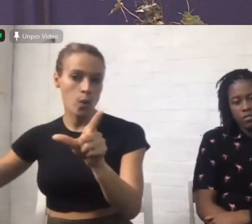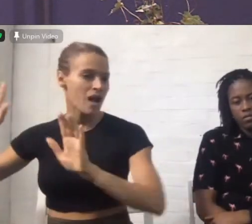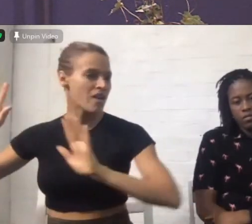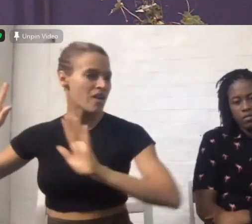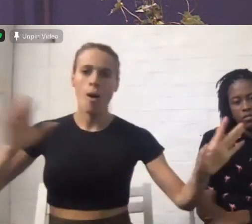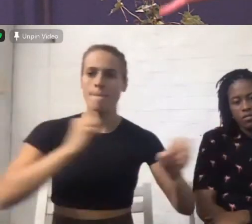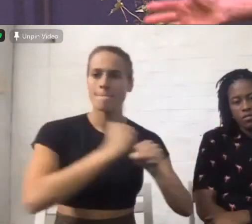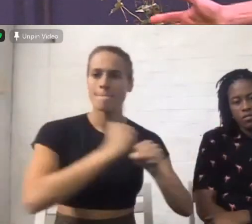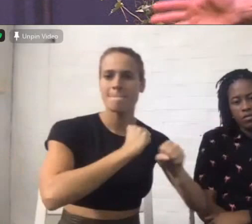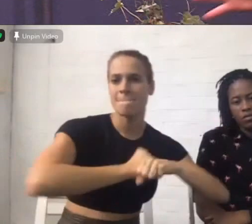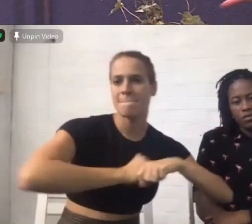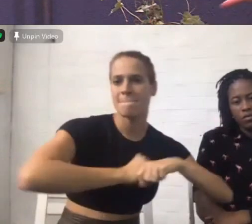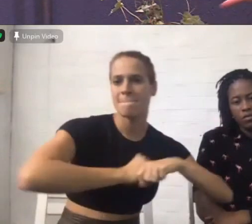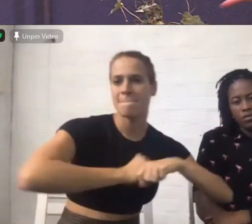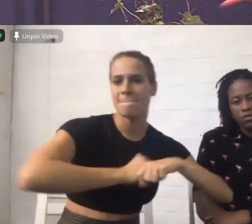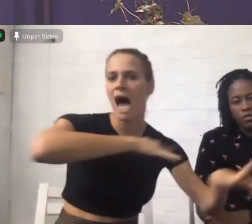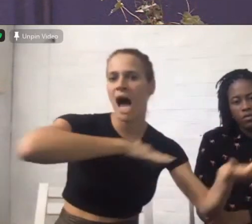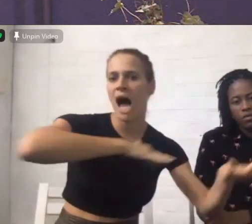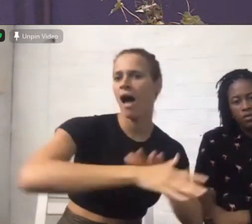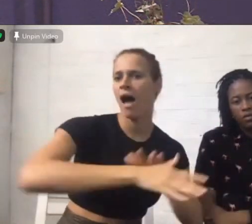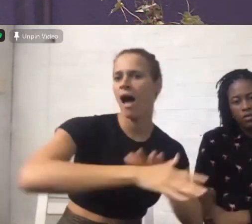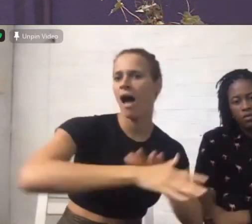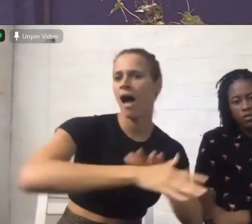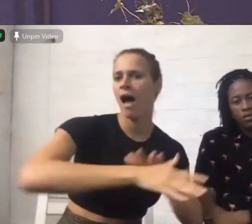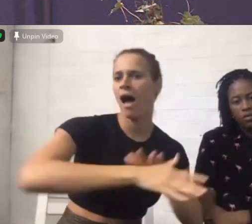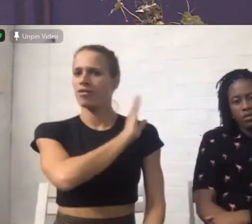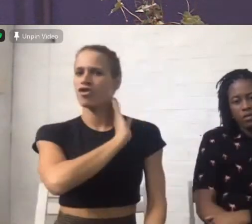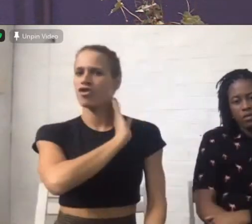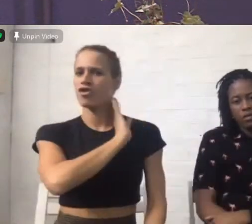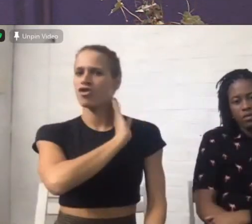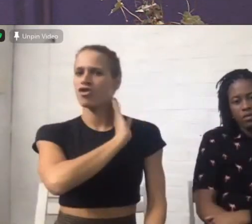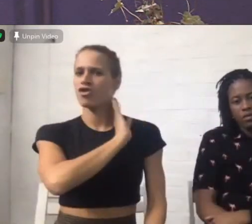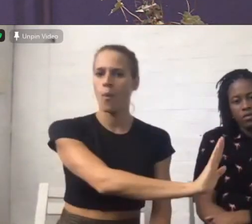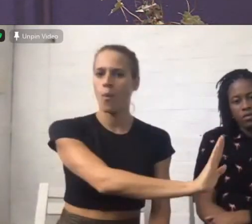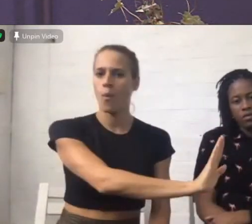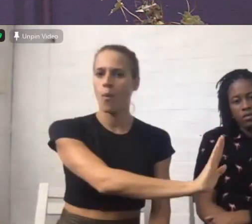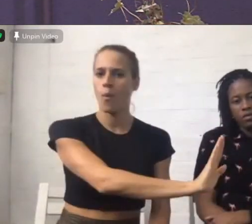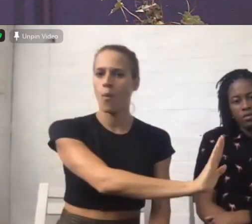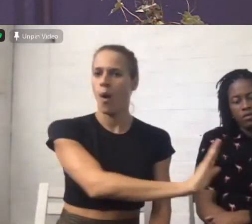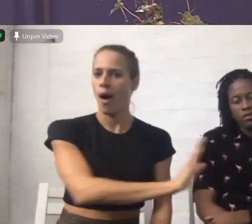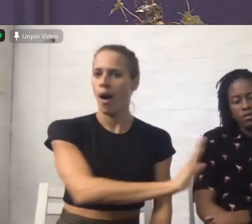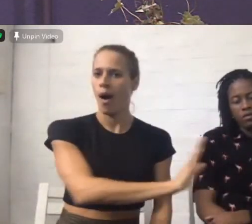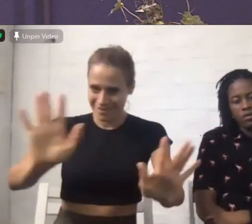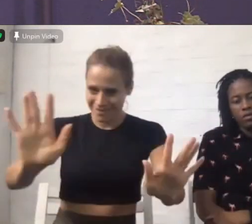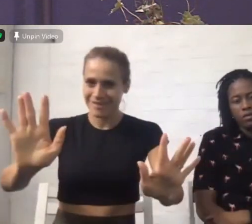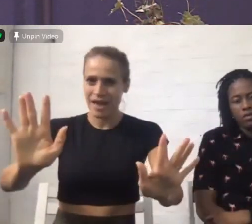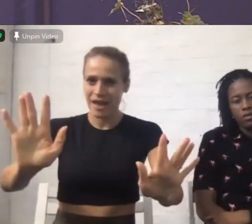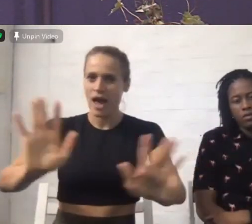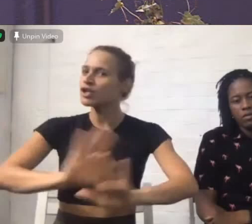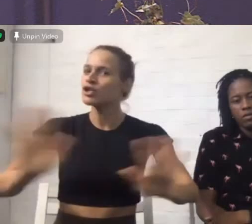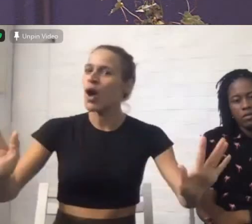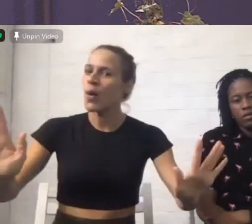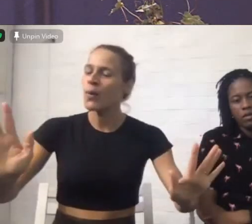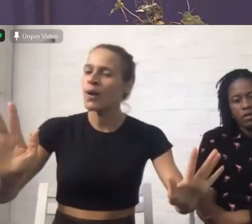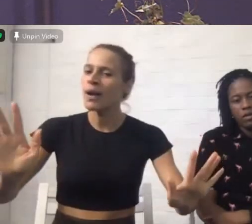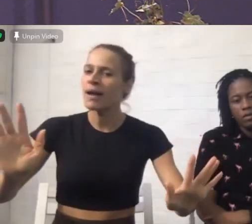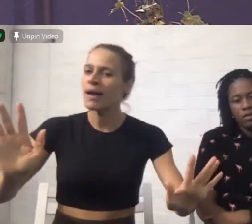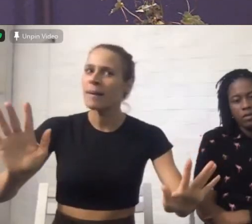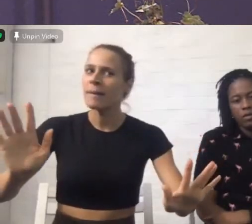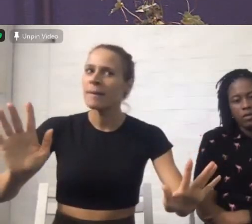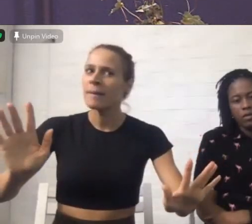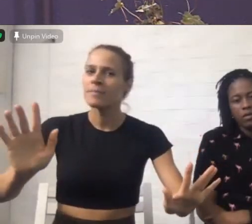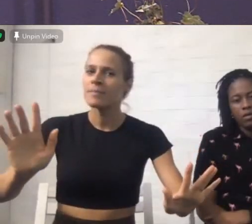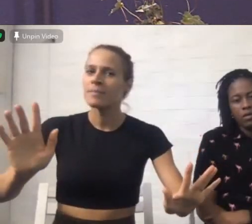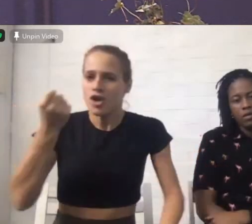let's you know please don't misquote me guys okay don't misquote me I'm well aware